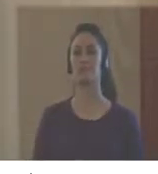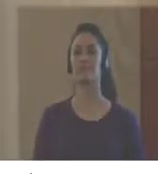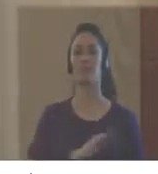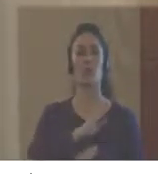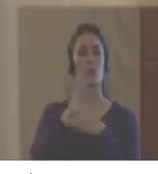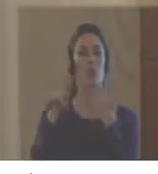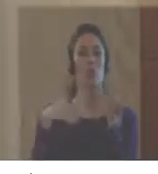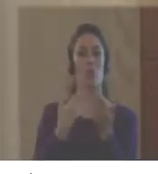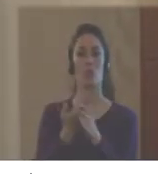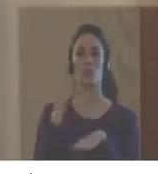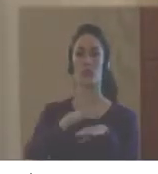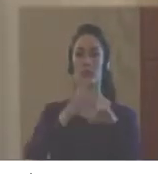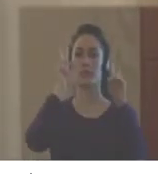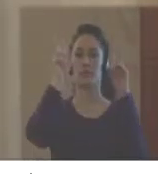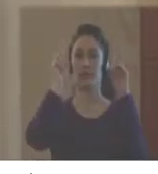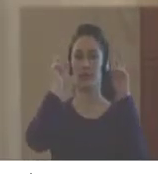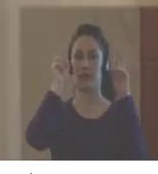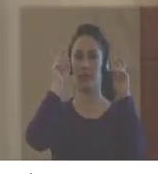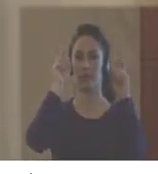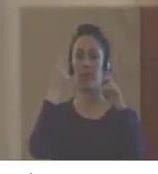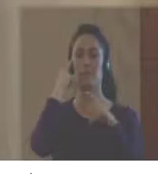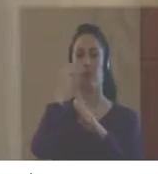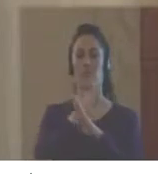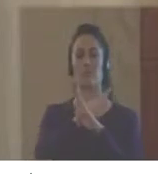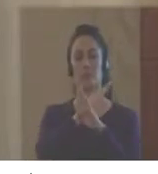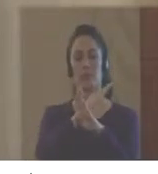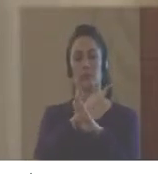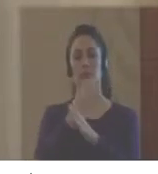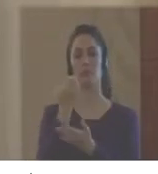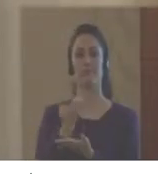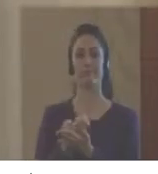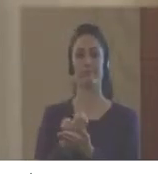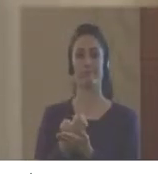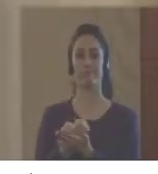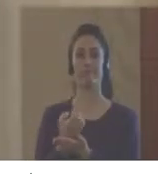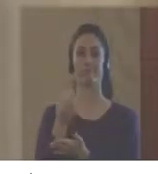everything that is related to financial protection.